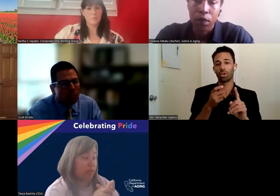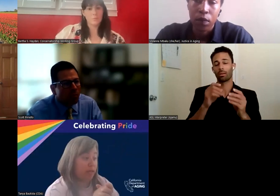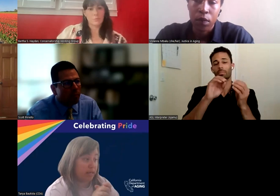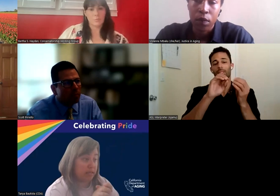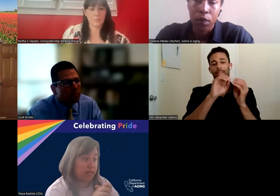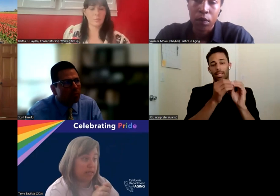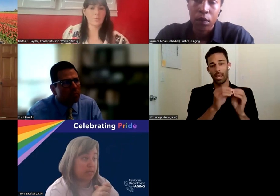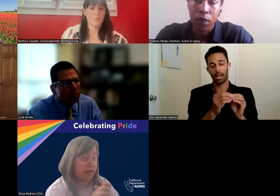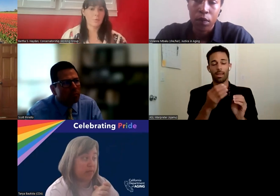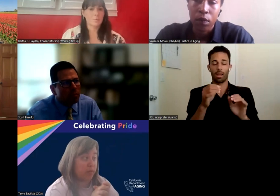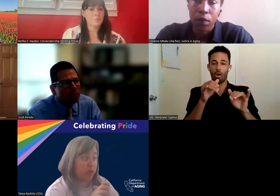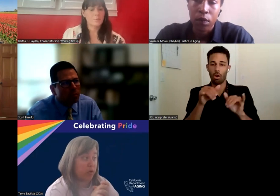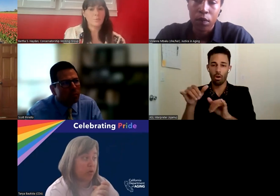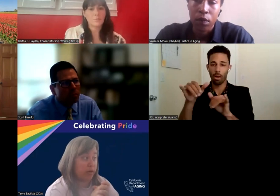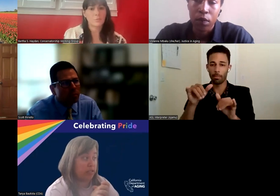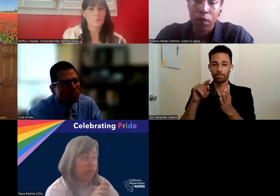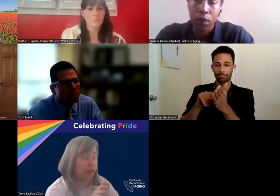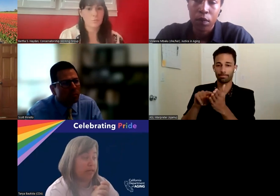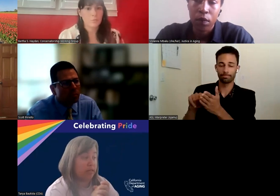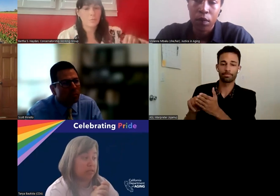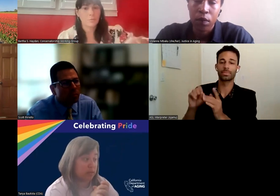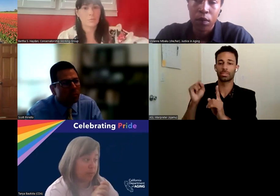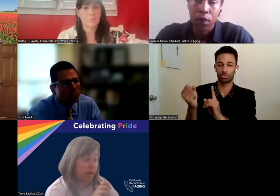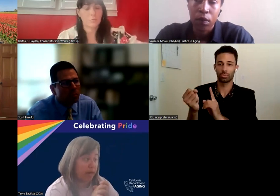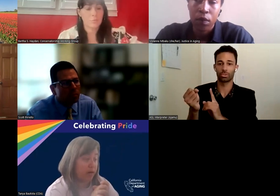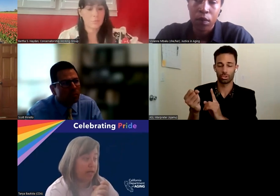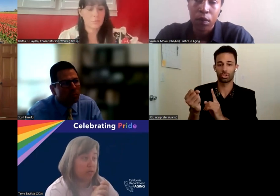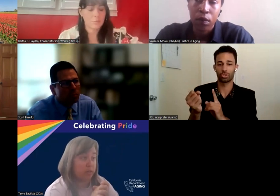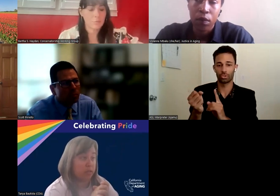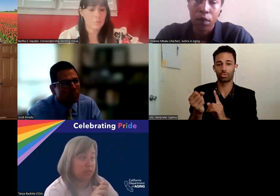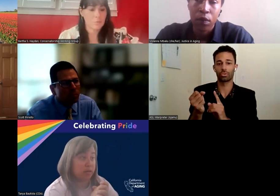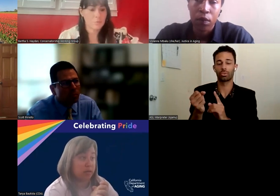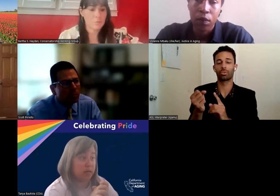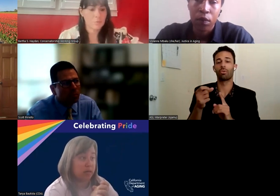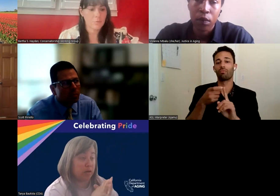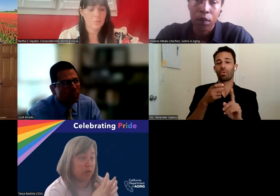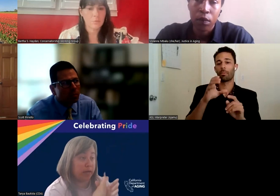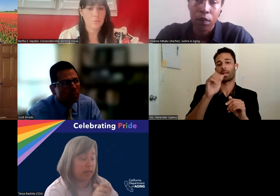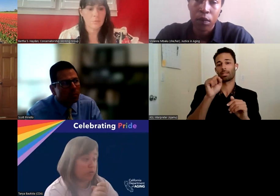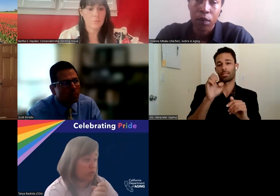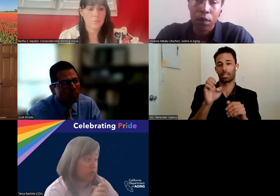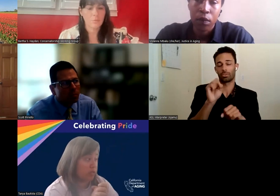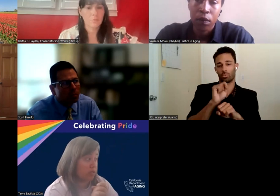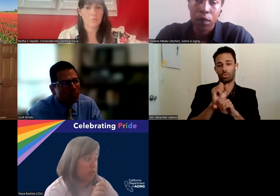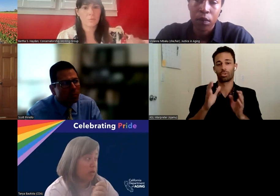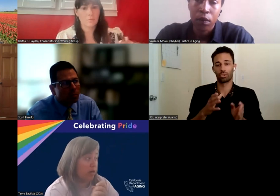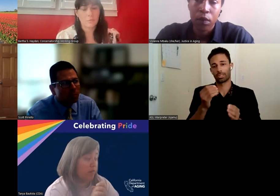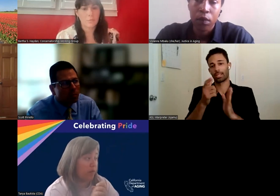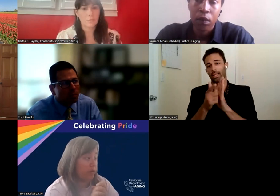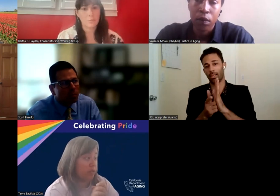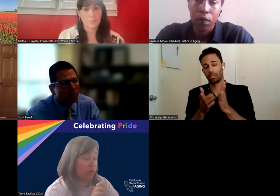common case studies that, you know, are experienced by our case workers that we, you know, and legal service